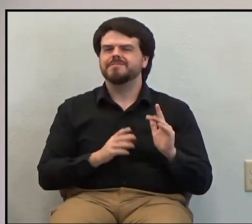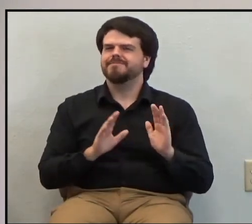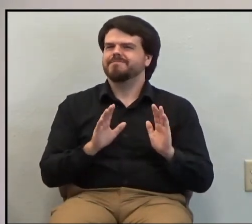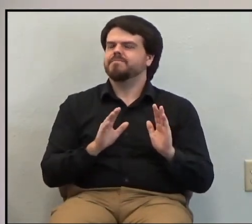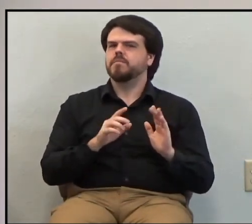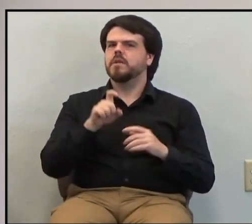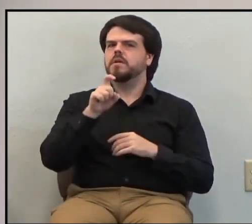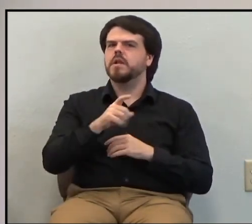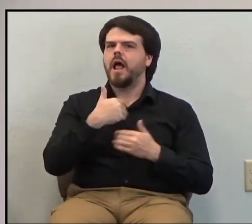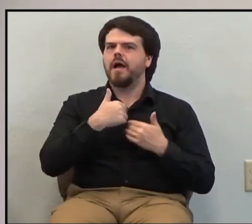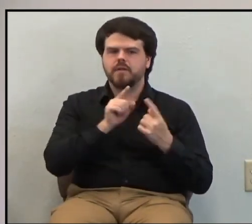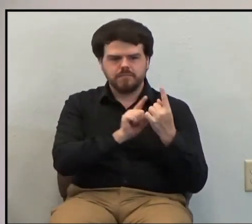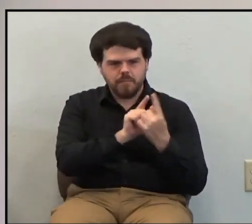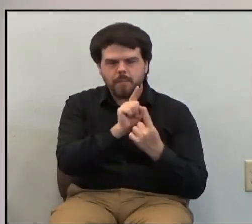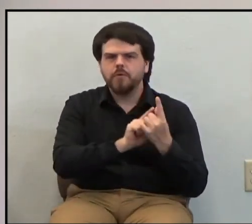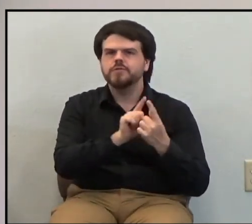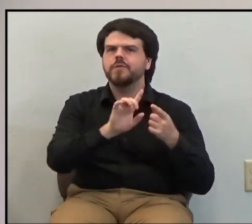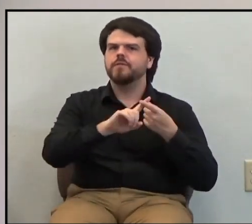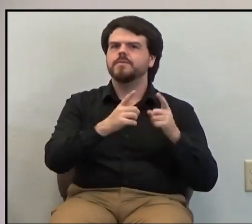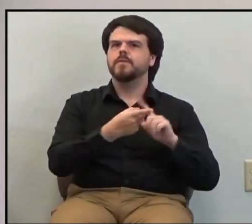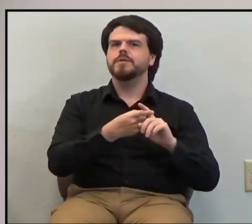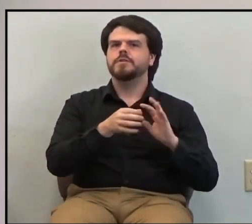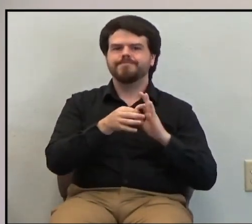attention, that friendship.